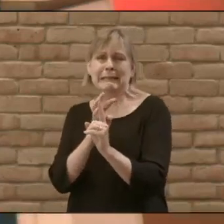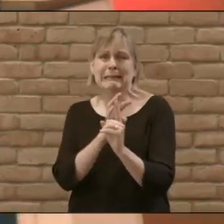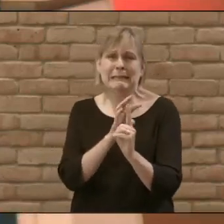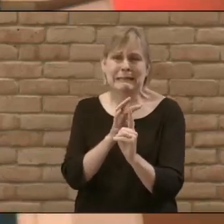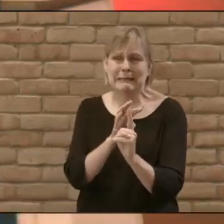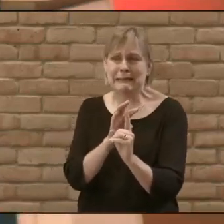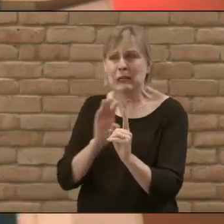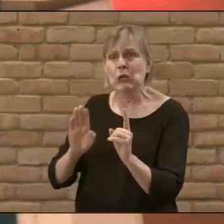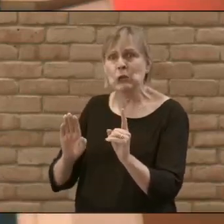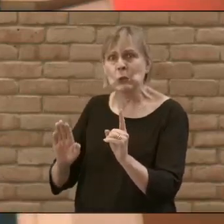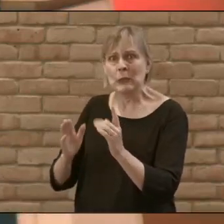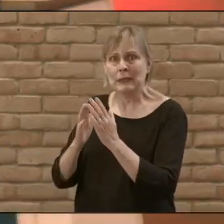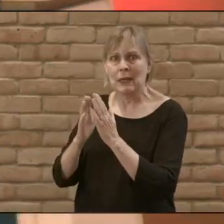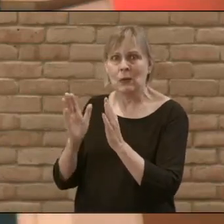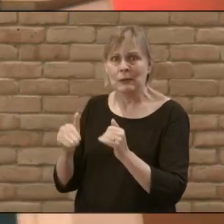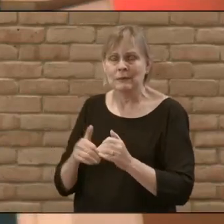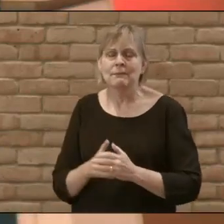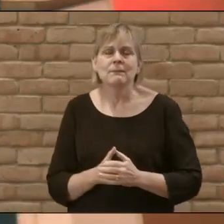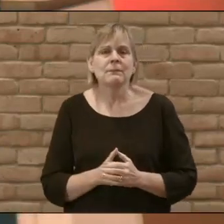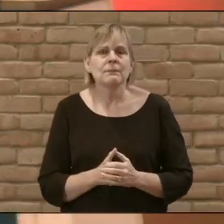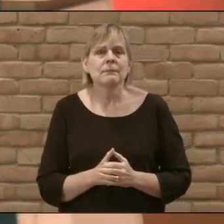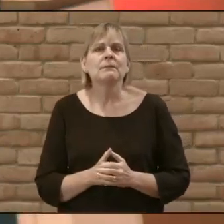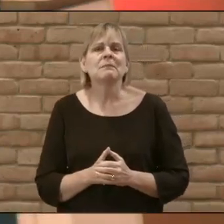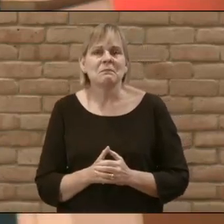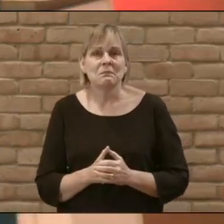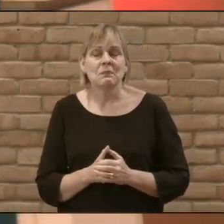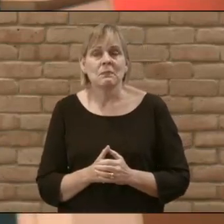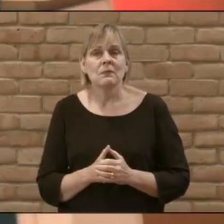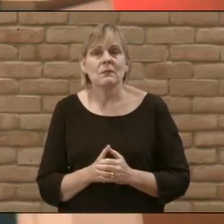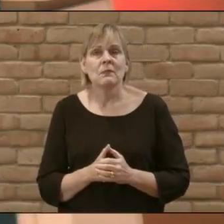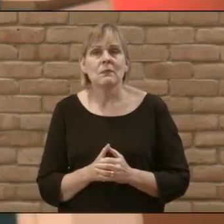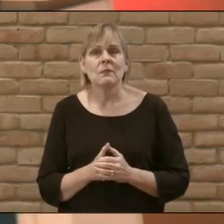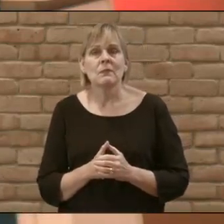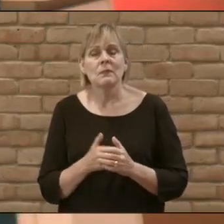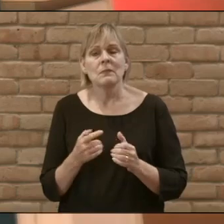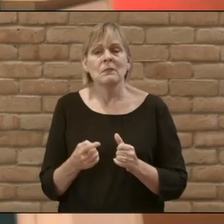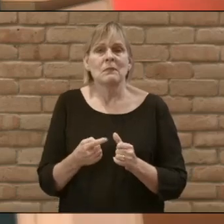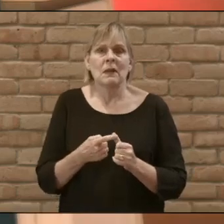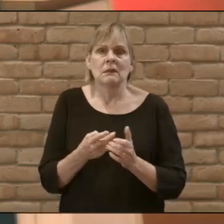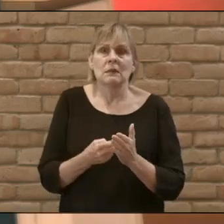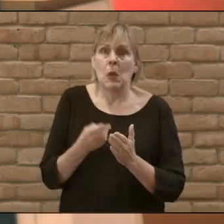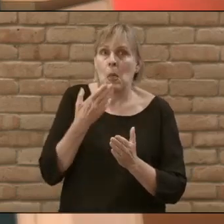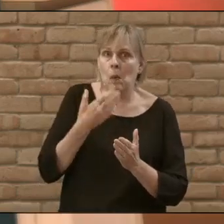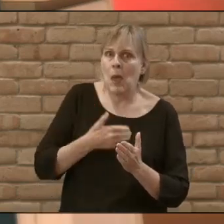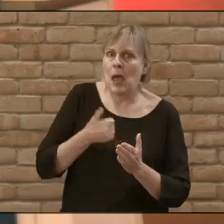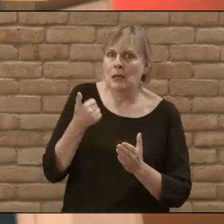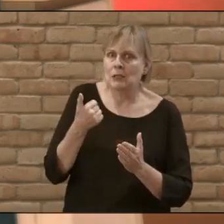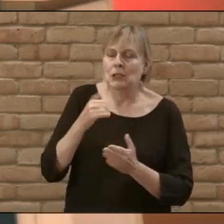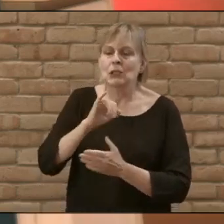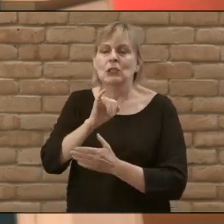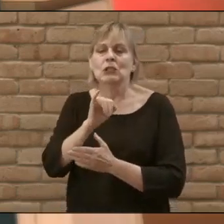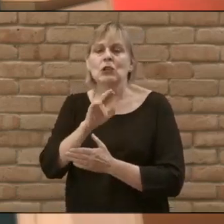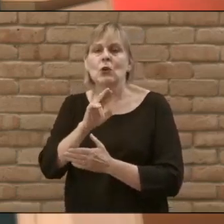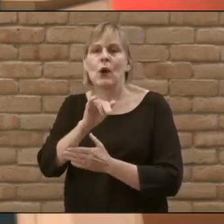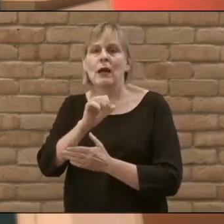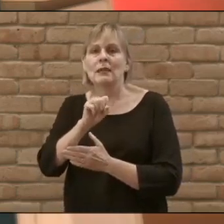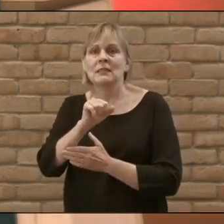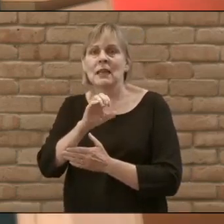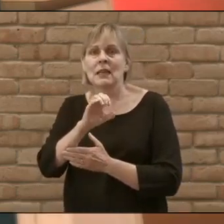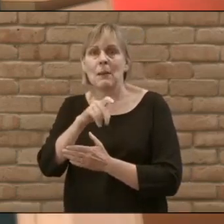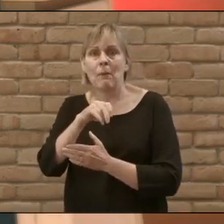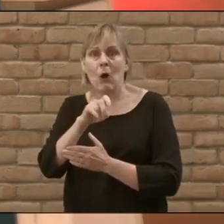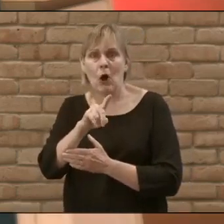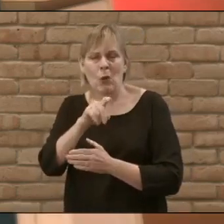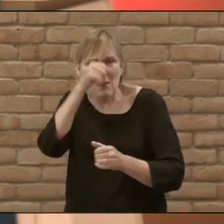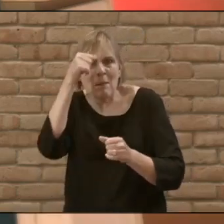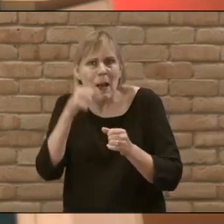Jairus' home. And if you've ever seen the original, and let's be honest, the best Jurassic Park movie, you'll remember a